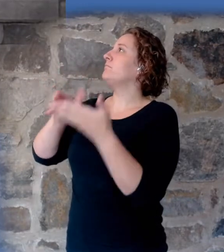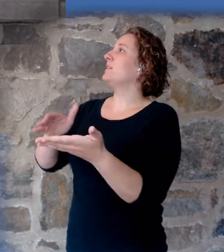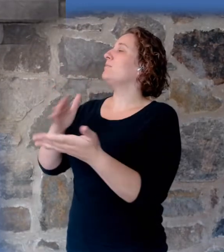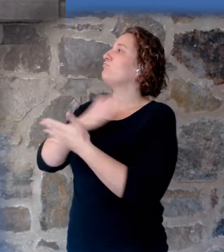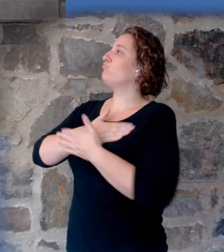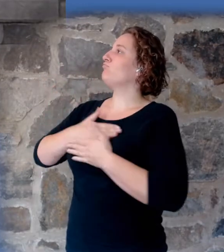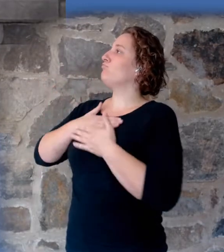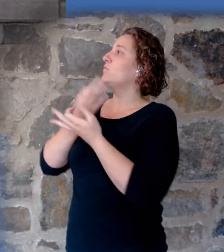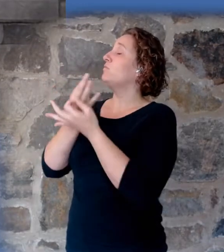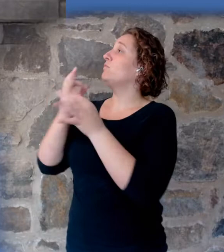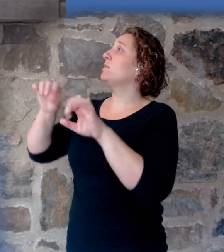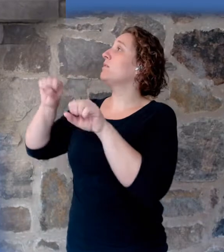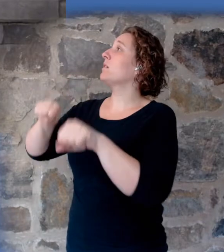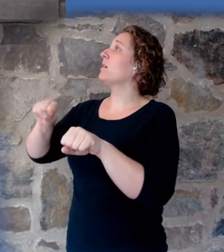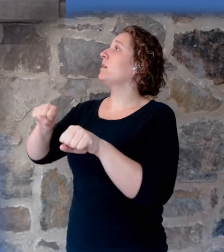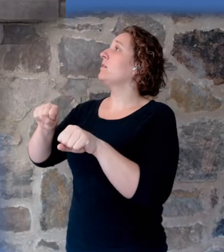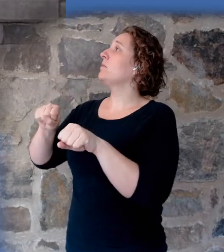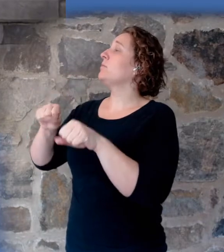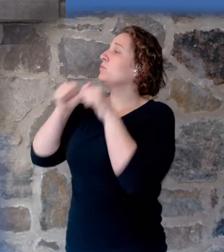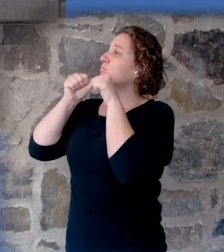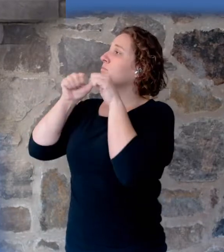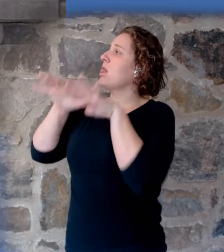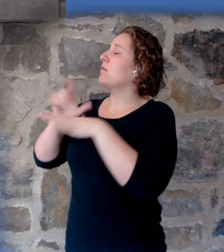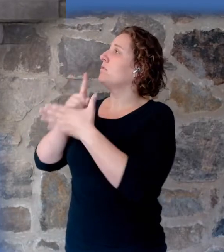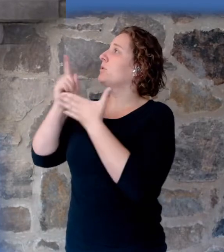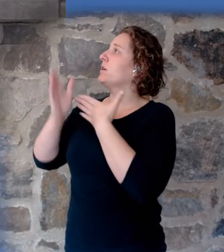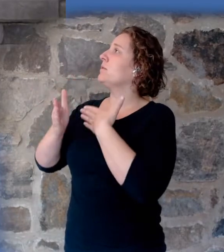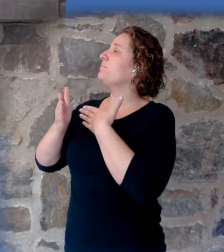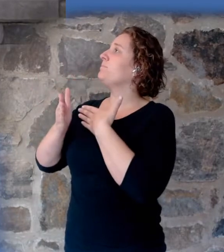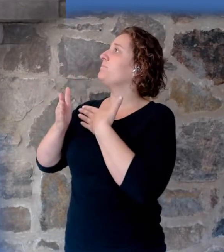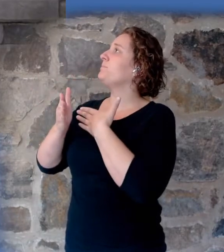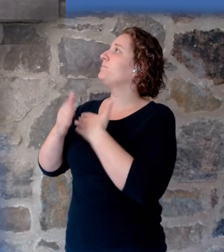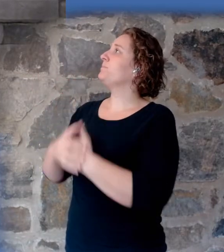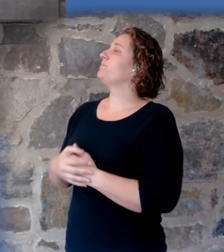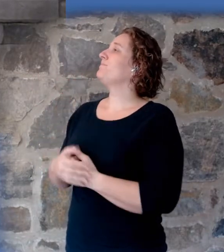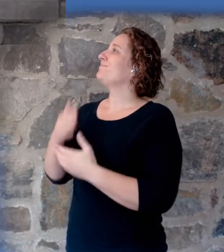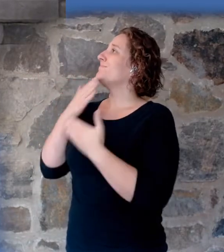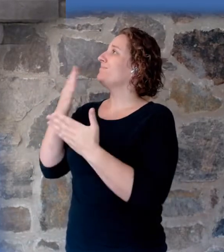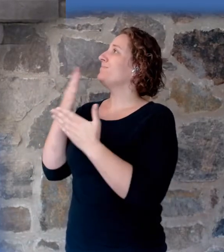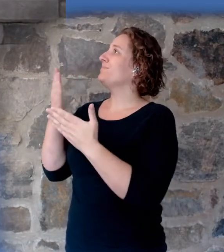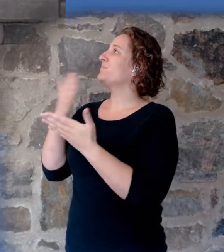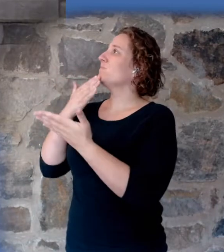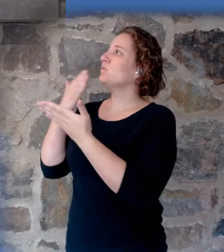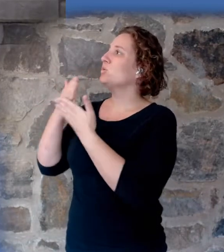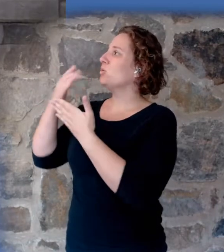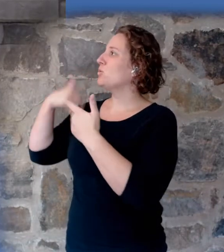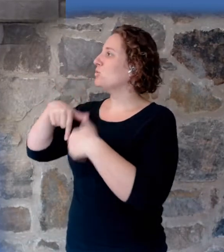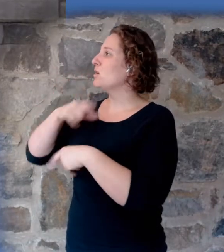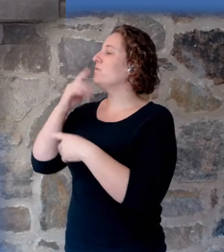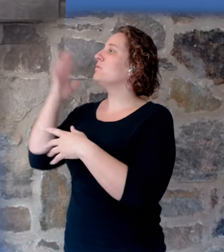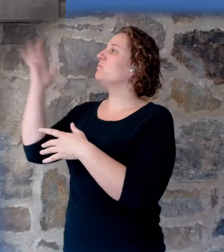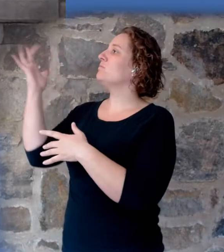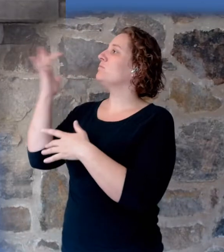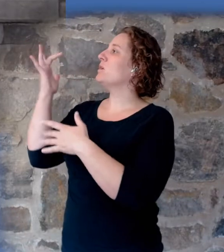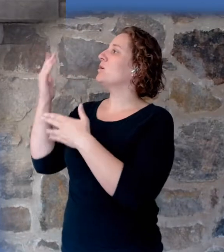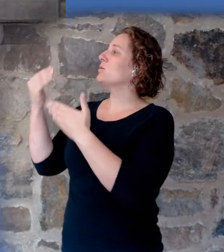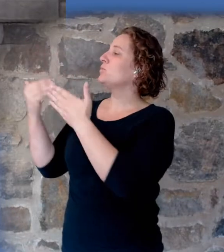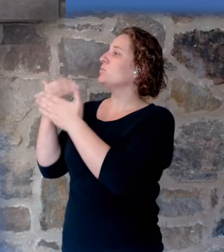We pray your blessing on them this weekend. Thank you for your goodness. Thank you for your mercy that is new every morning.